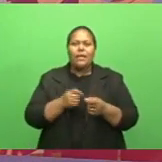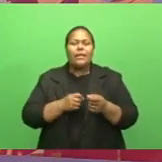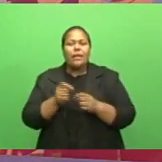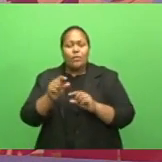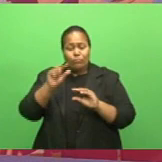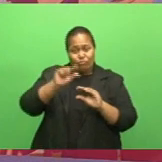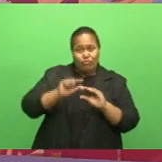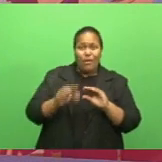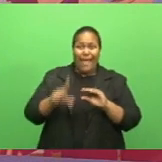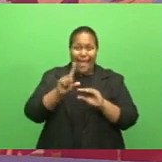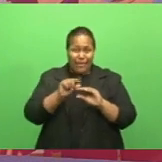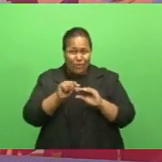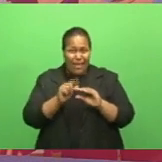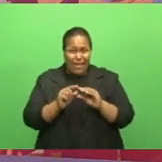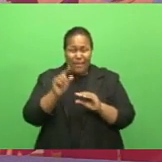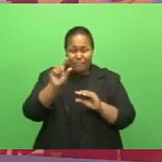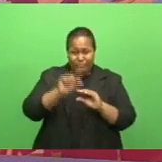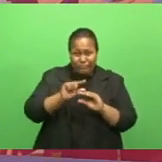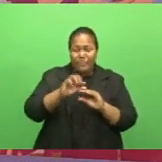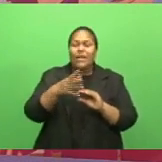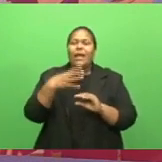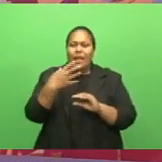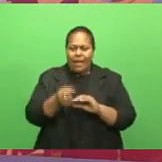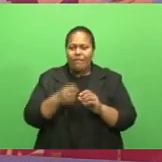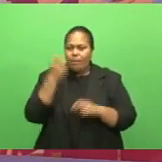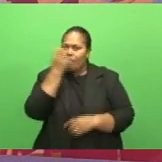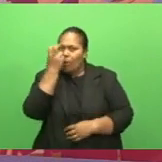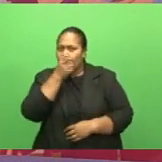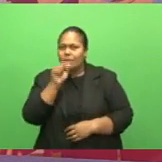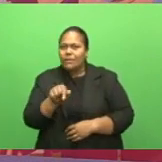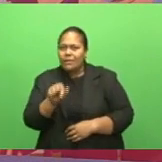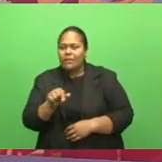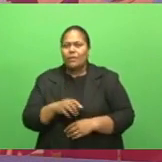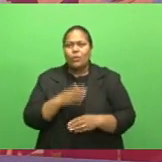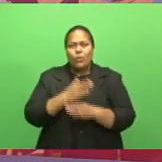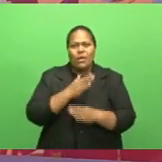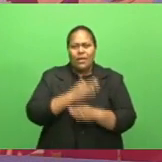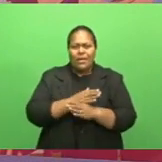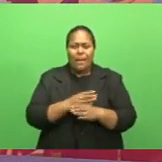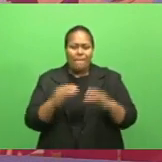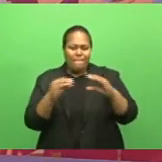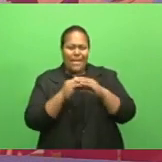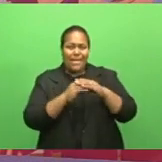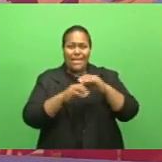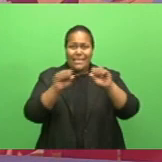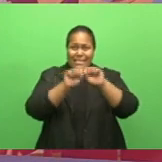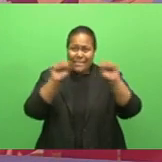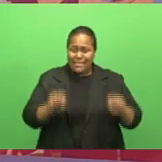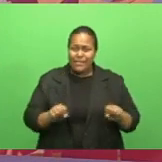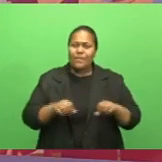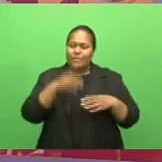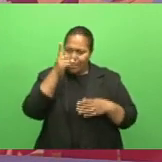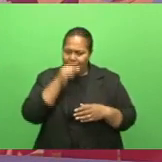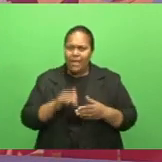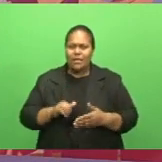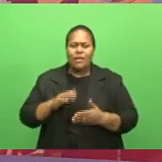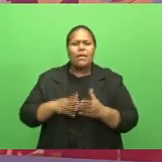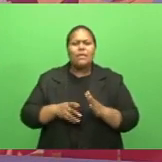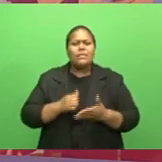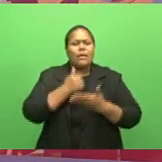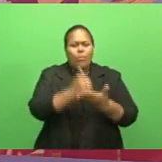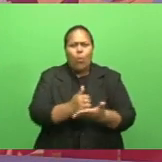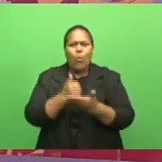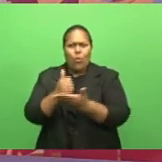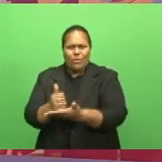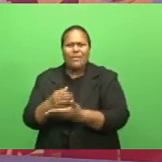monetary policy stance. RBF's current monetary stance through increased banking system can help put downward pressure on interest